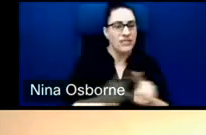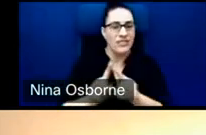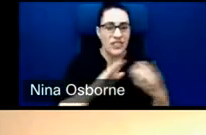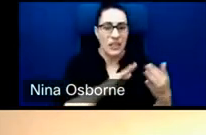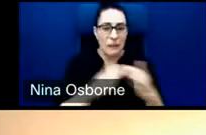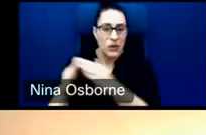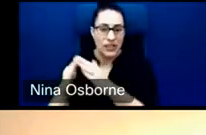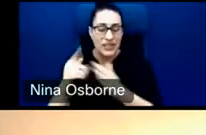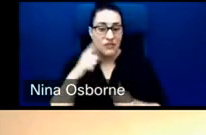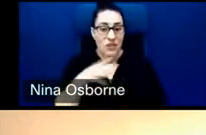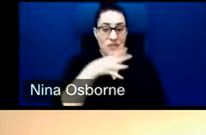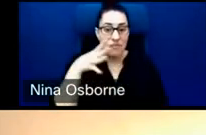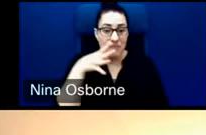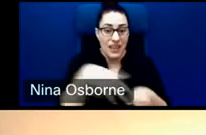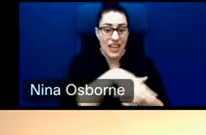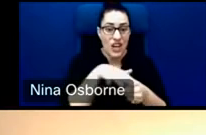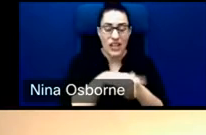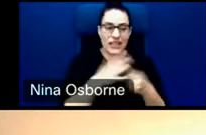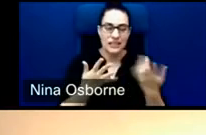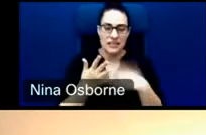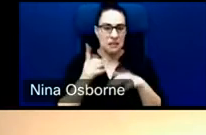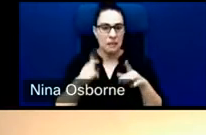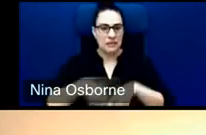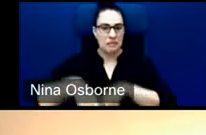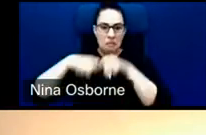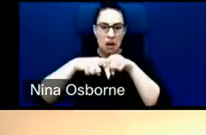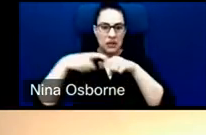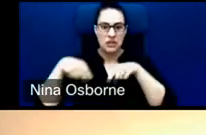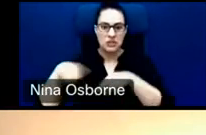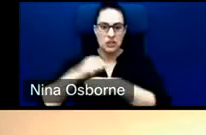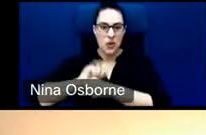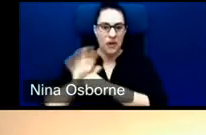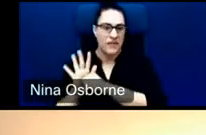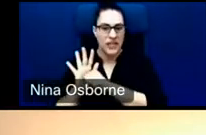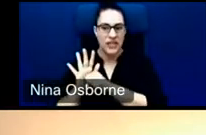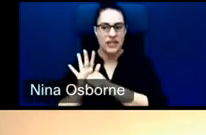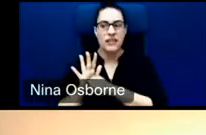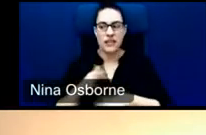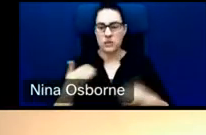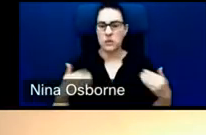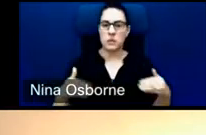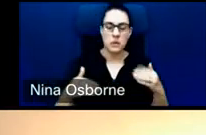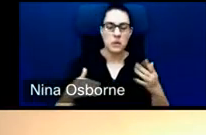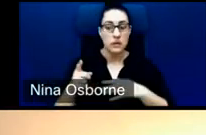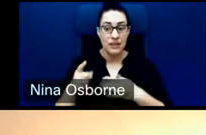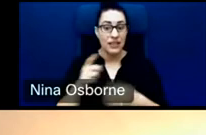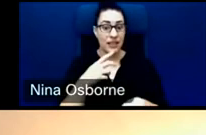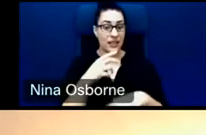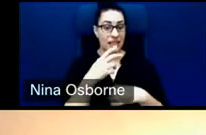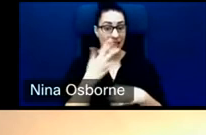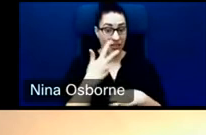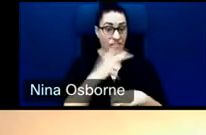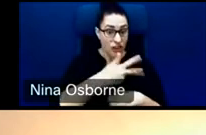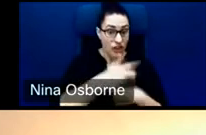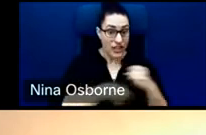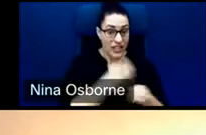to be shut down completely for, you know, quite a period of time. So the fact that they're able to reach all their targets in year three is quite significant. They